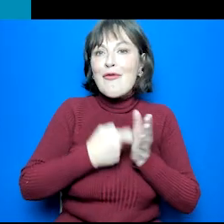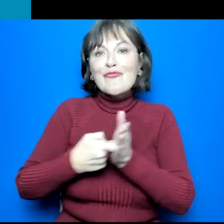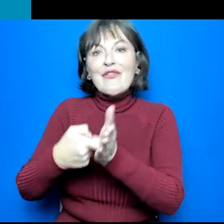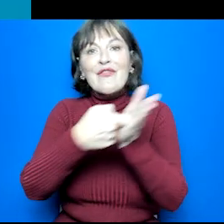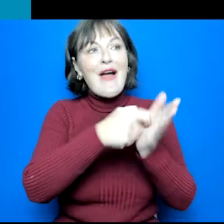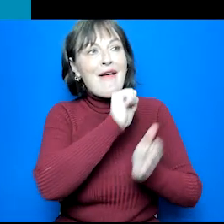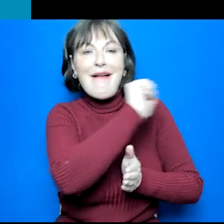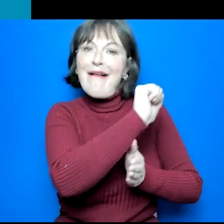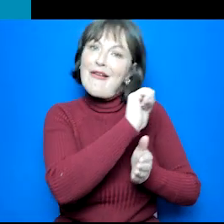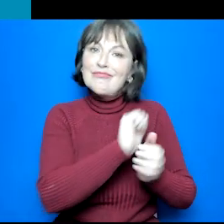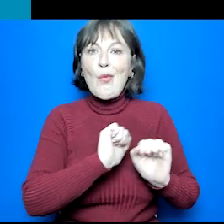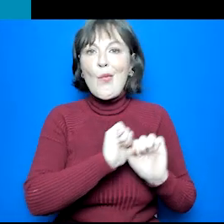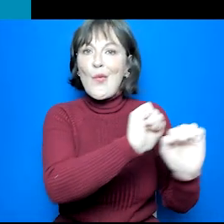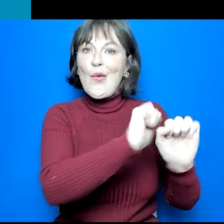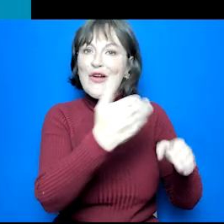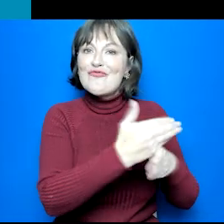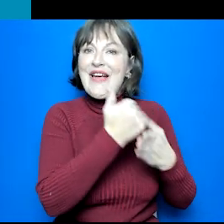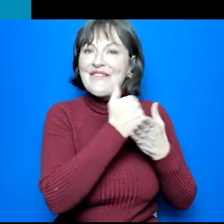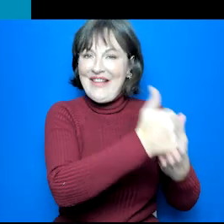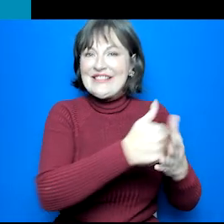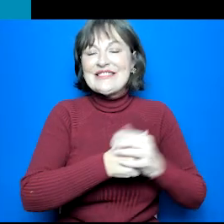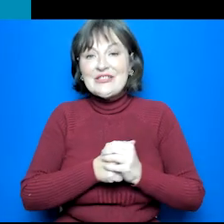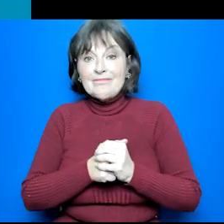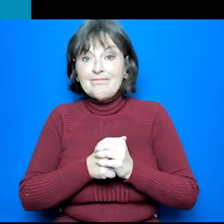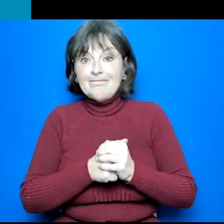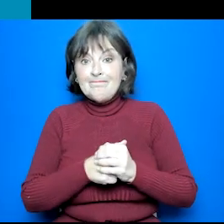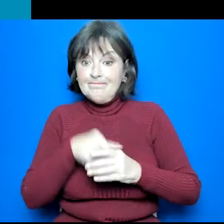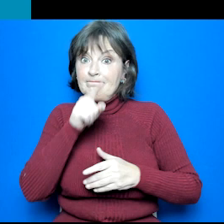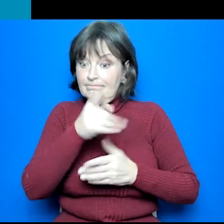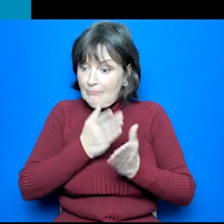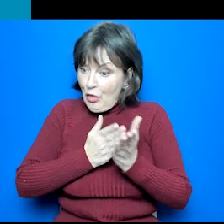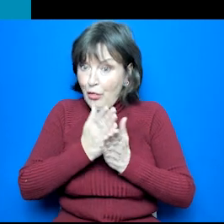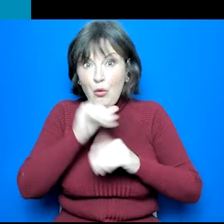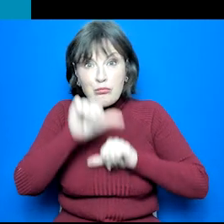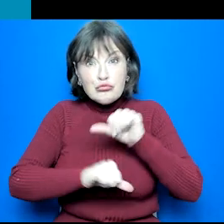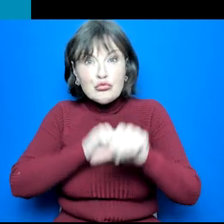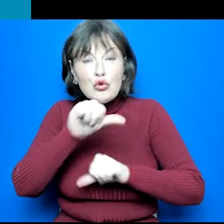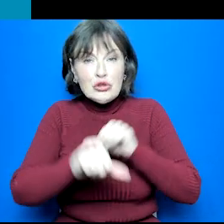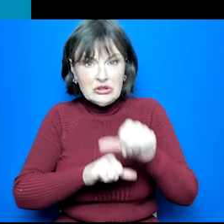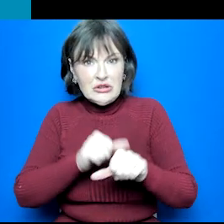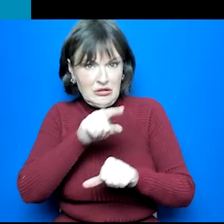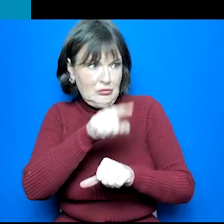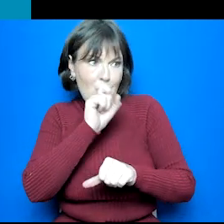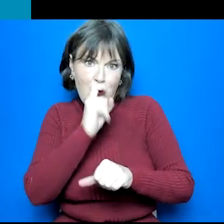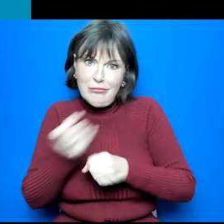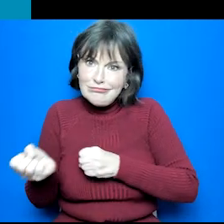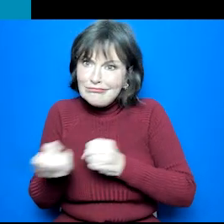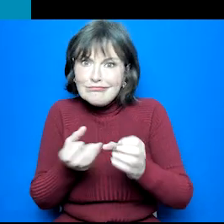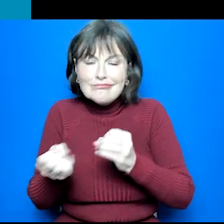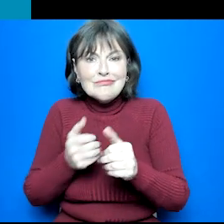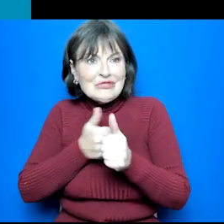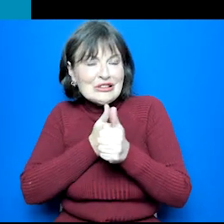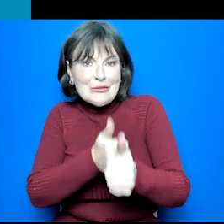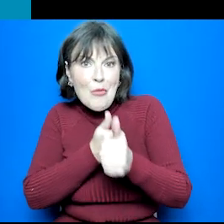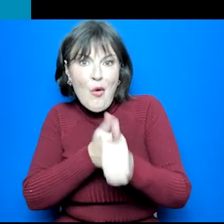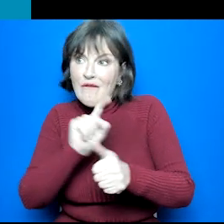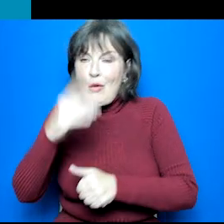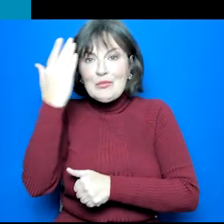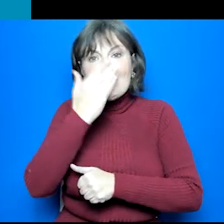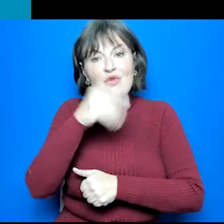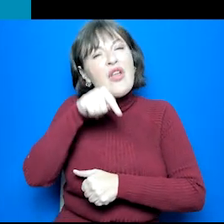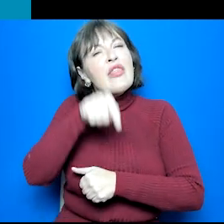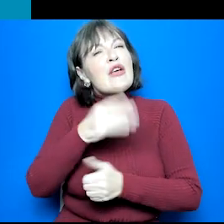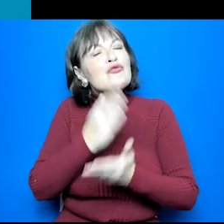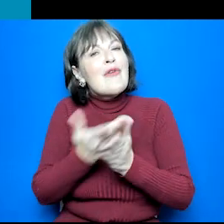Option Choices process, you'll be informed and supported by your young person's school, and this webinar aims to provide complimentary information and